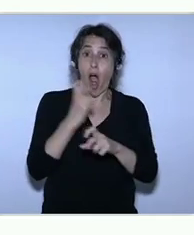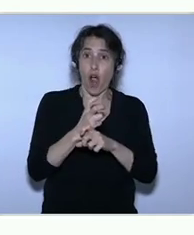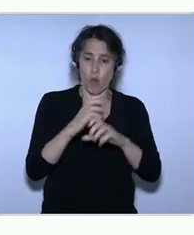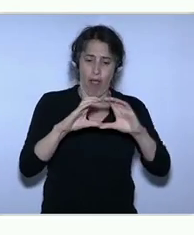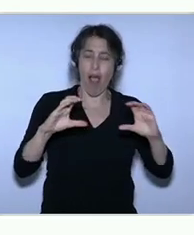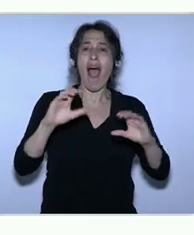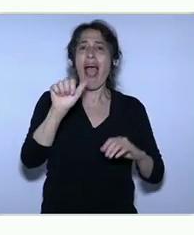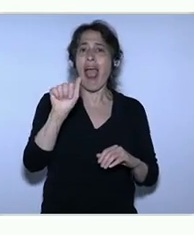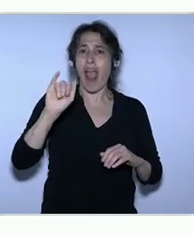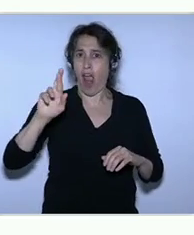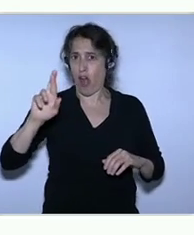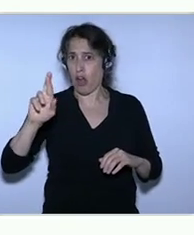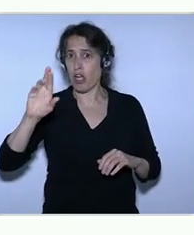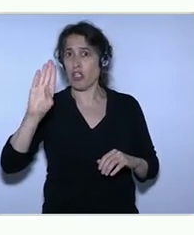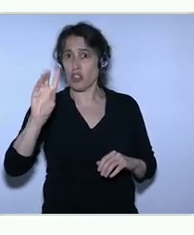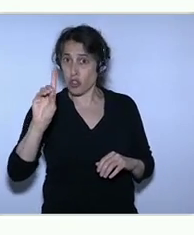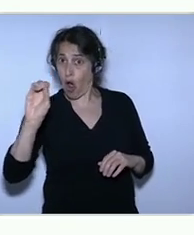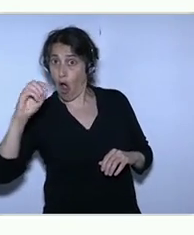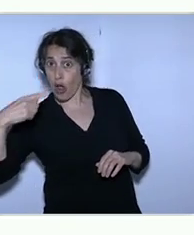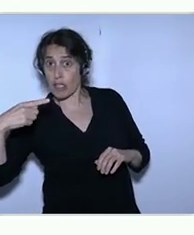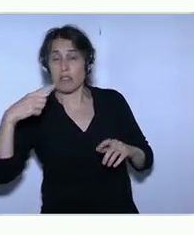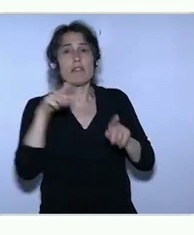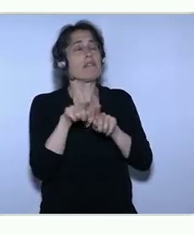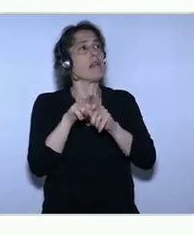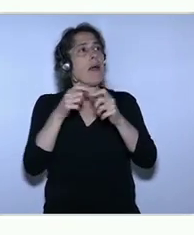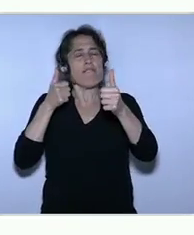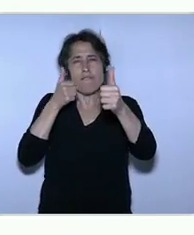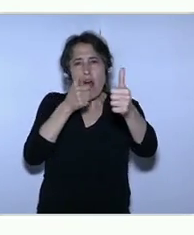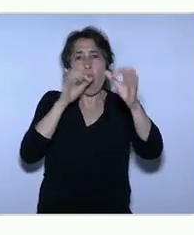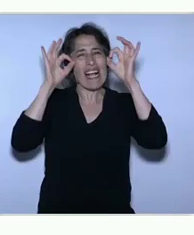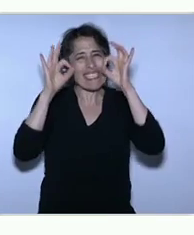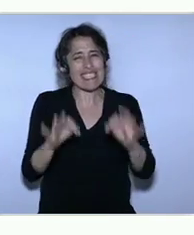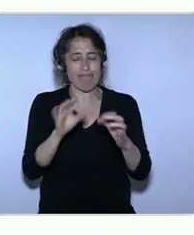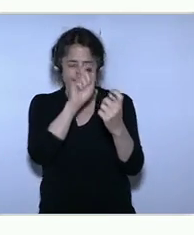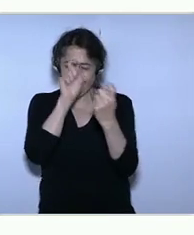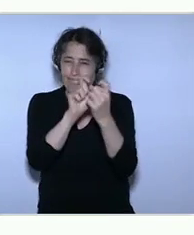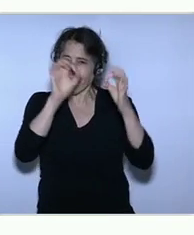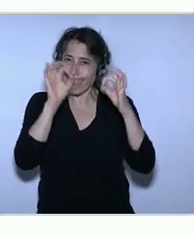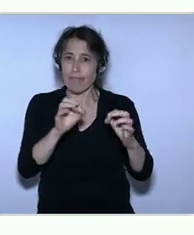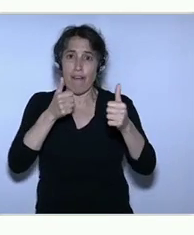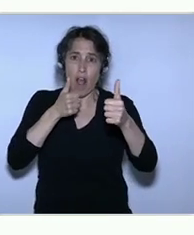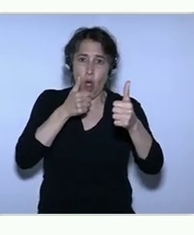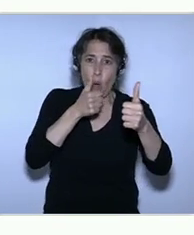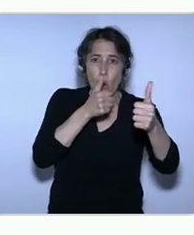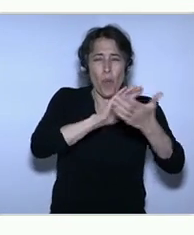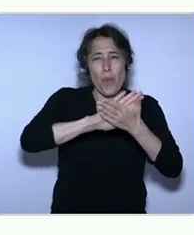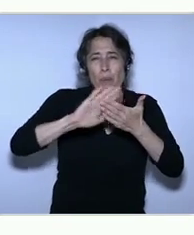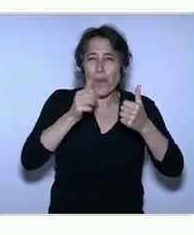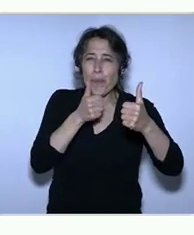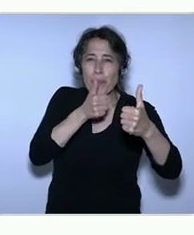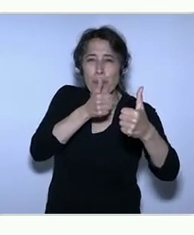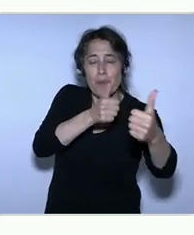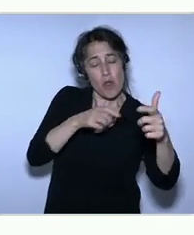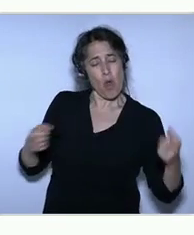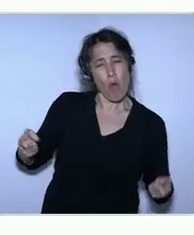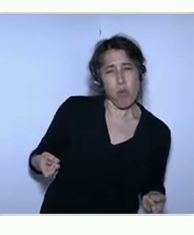predetermined speed and direction and take beautiful video of you doing your surfing on the waves. So this